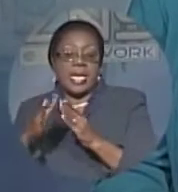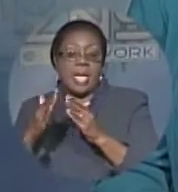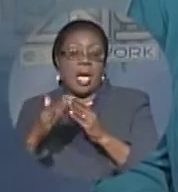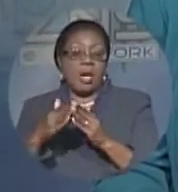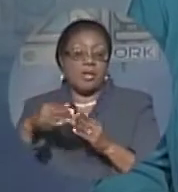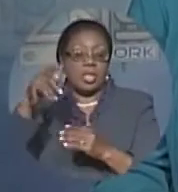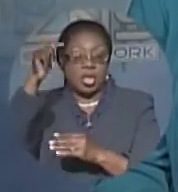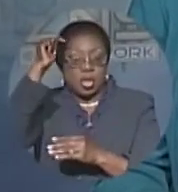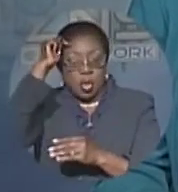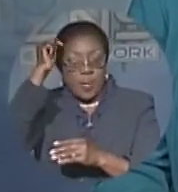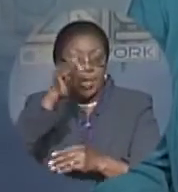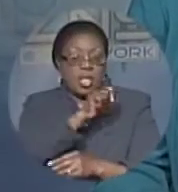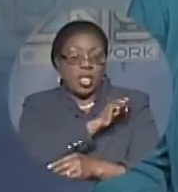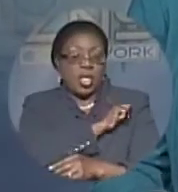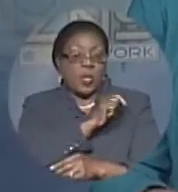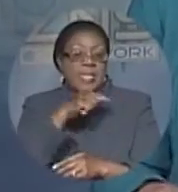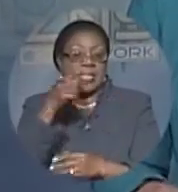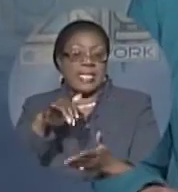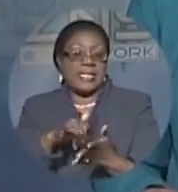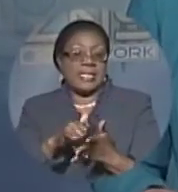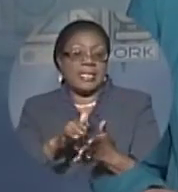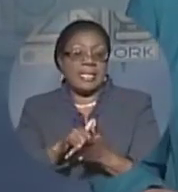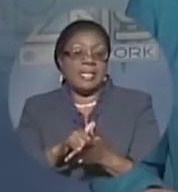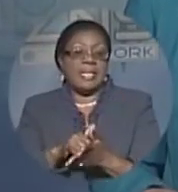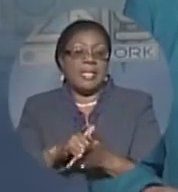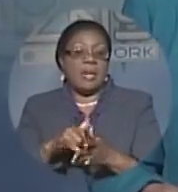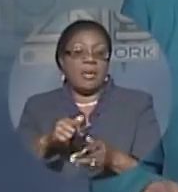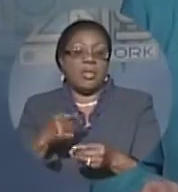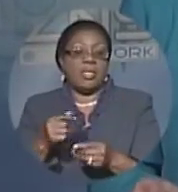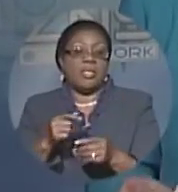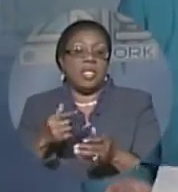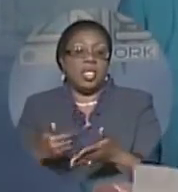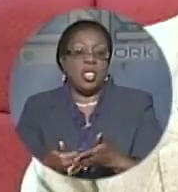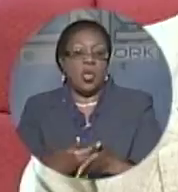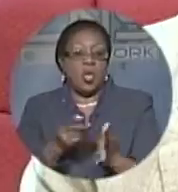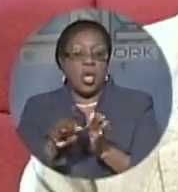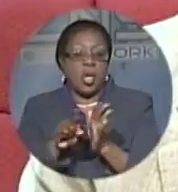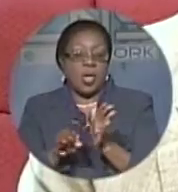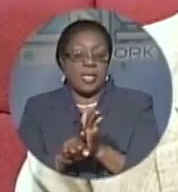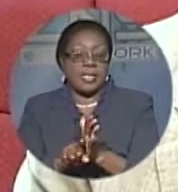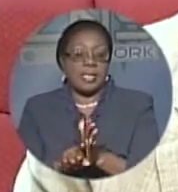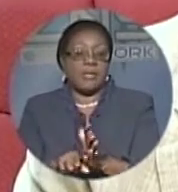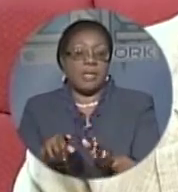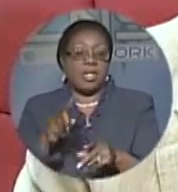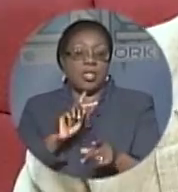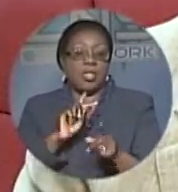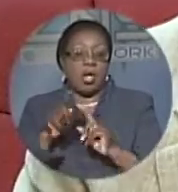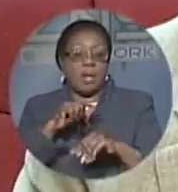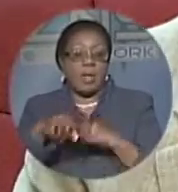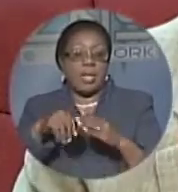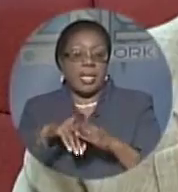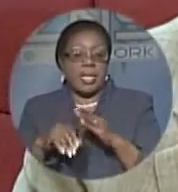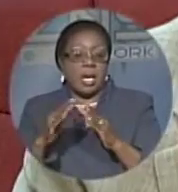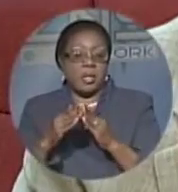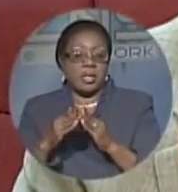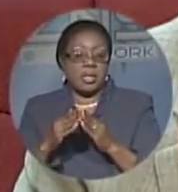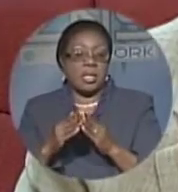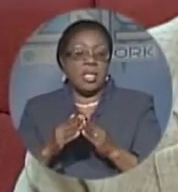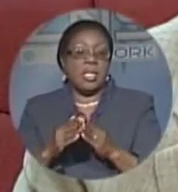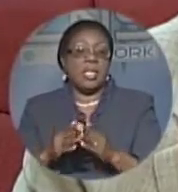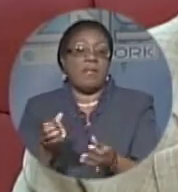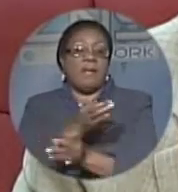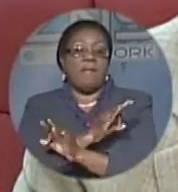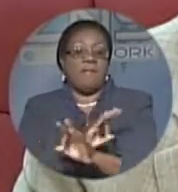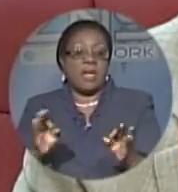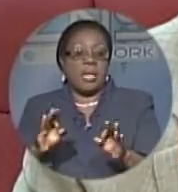ZNS News today about the final bills expected to be tabled. We still have on the agenda a freedom of information bill